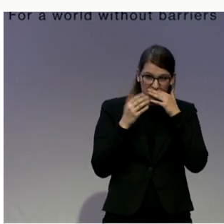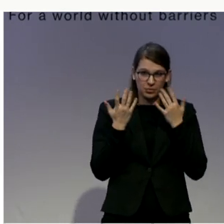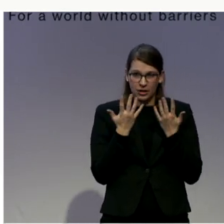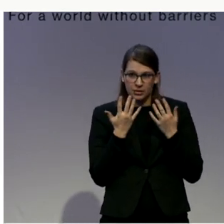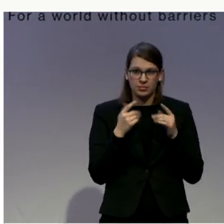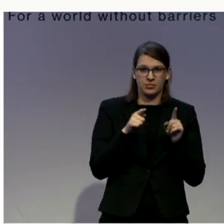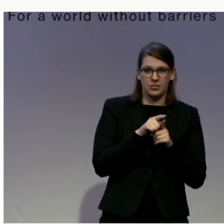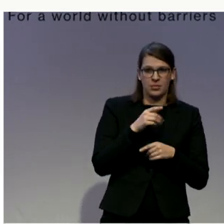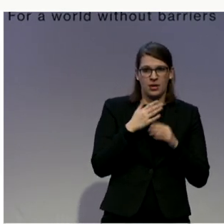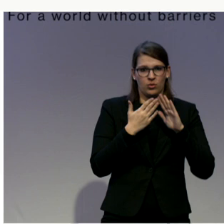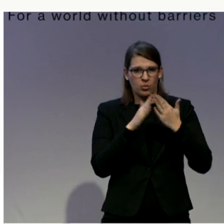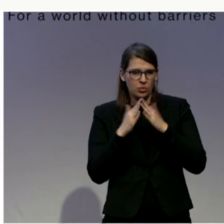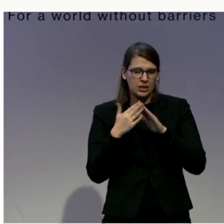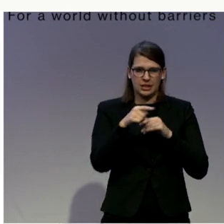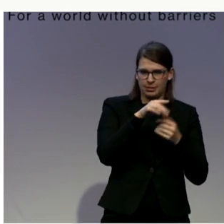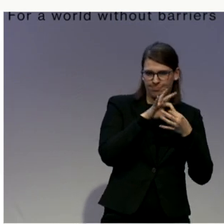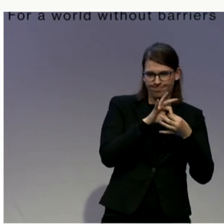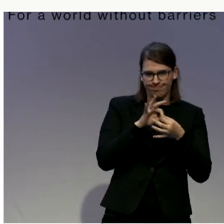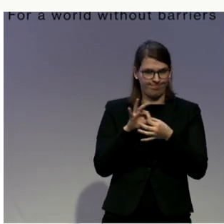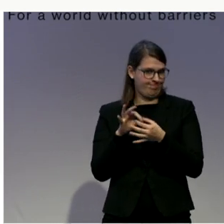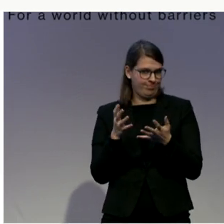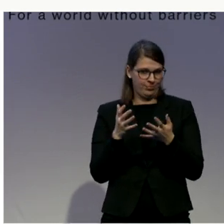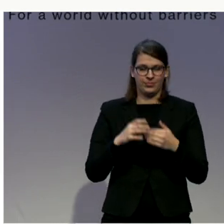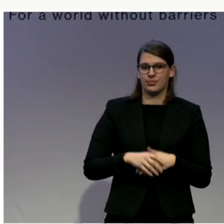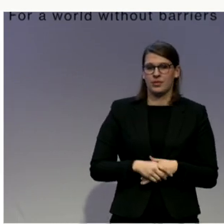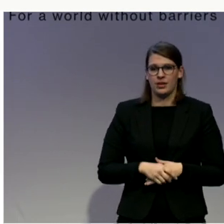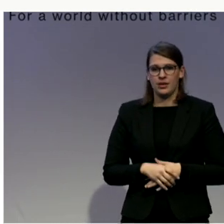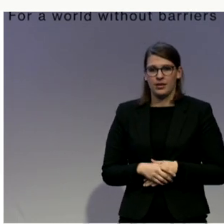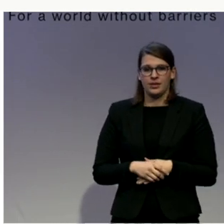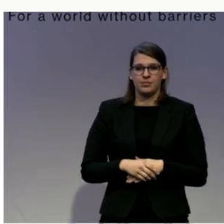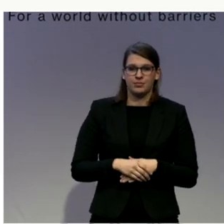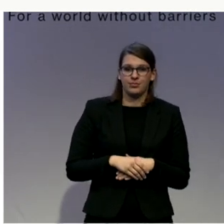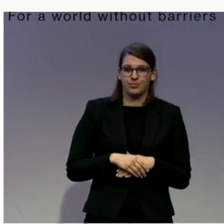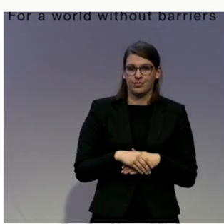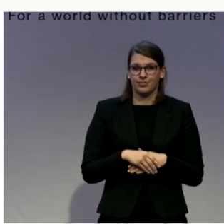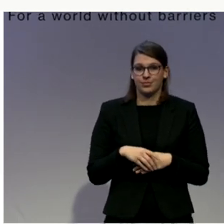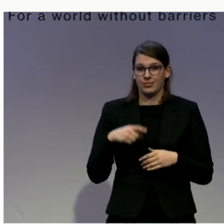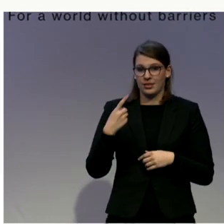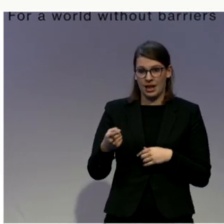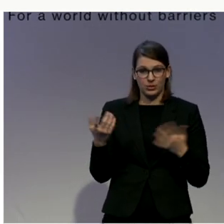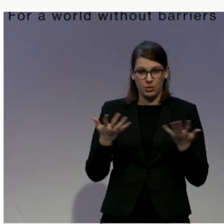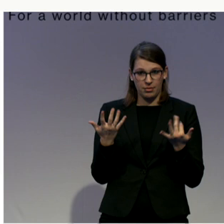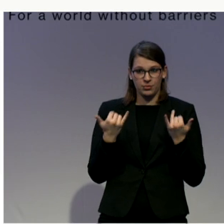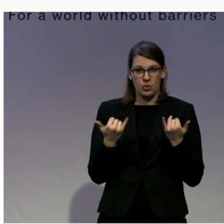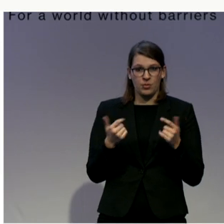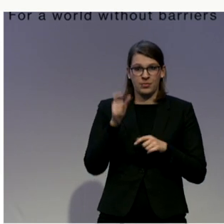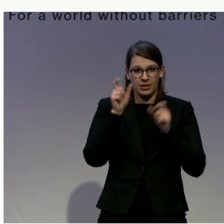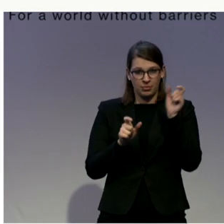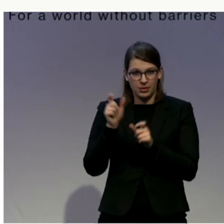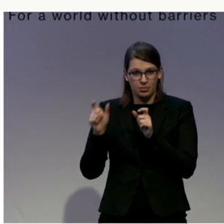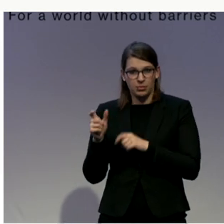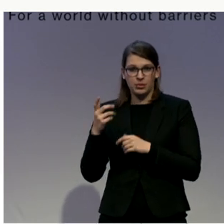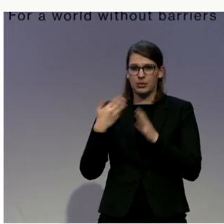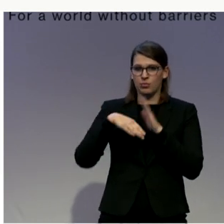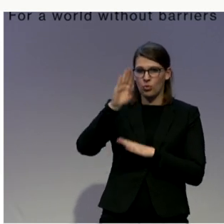in ensuring that the justice system is demystified. Most people get to know about the institutions when